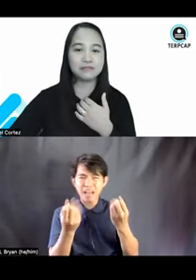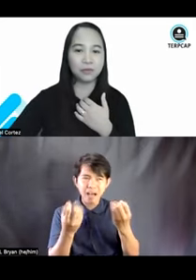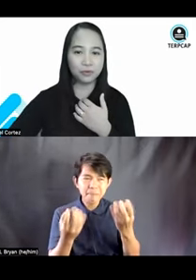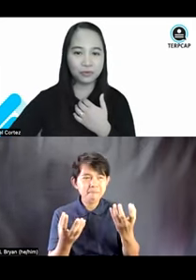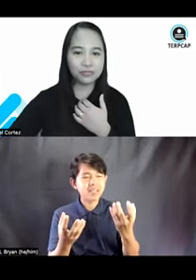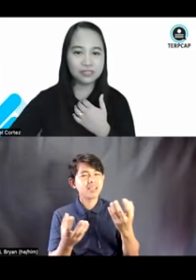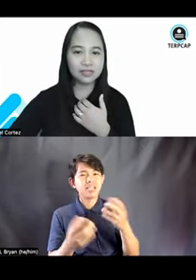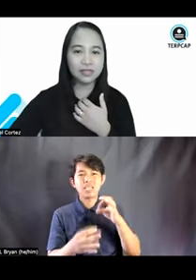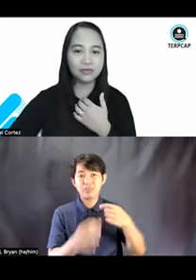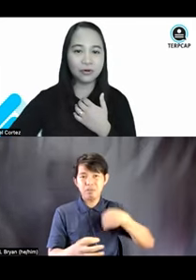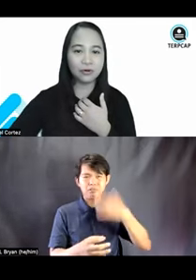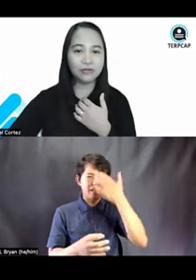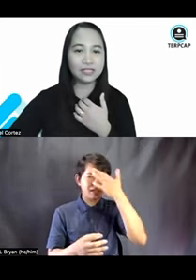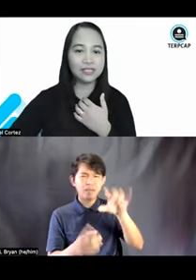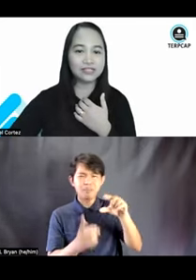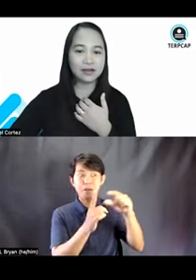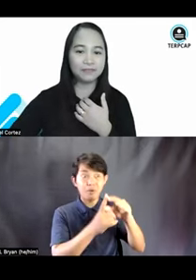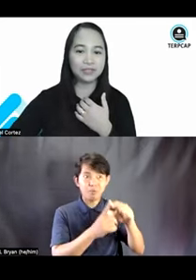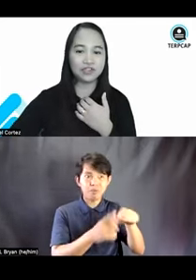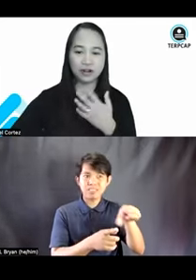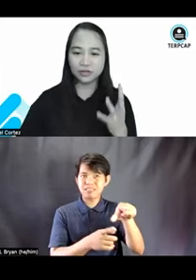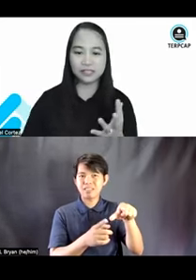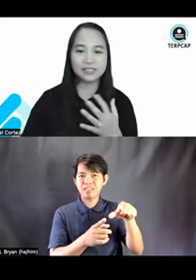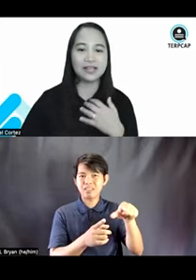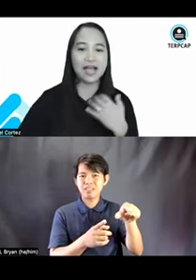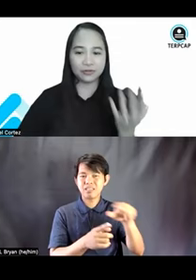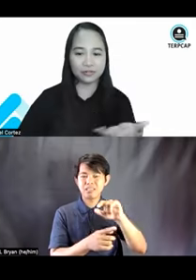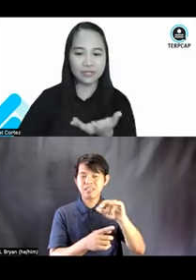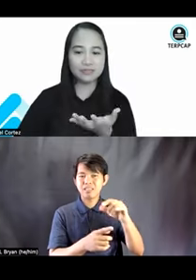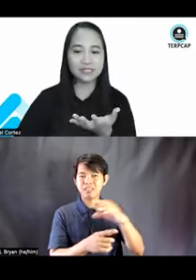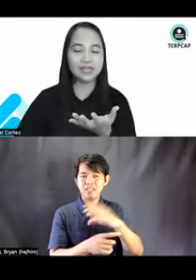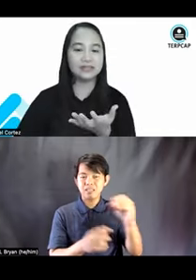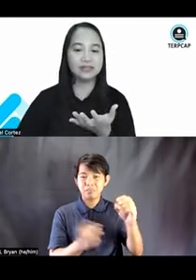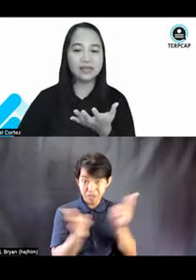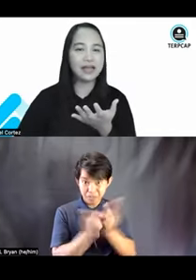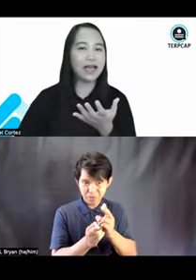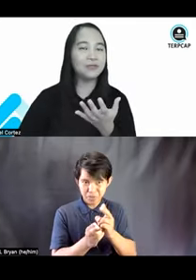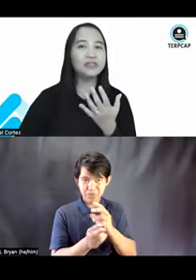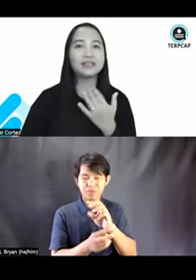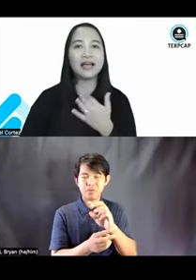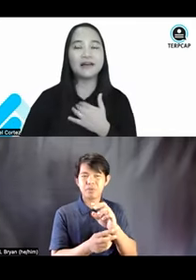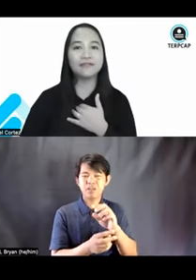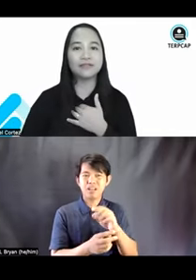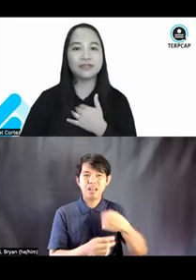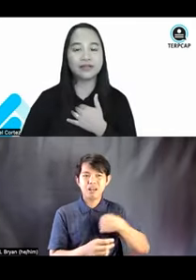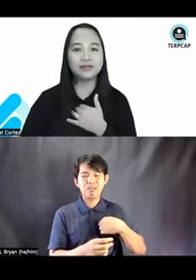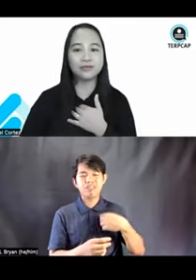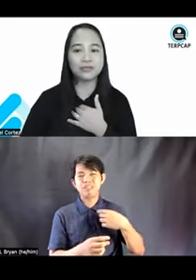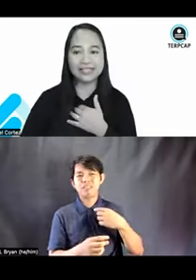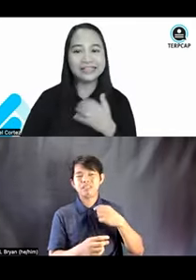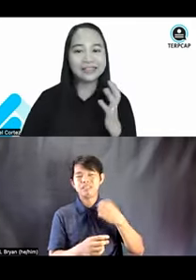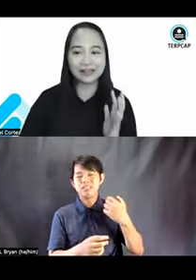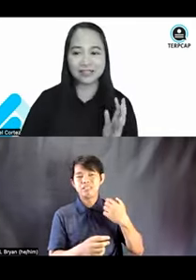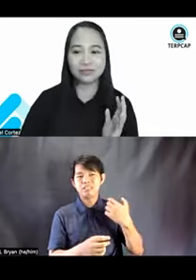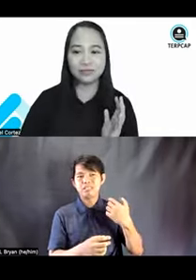really exposed to all of these jargons and acronyms and I wouldn't have, you know,